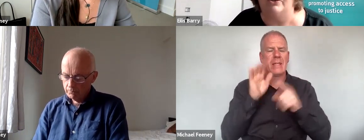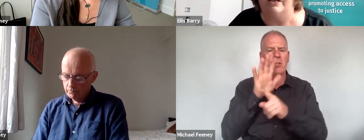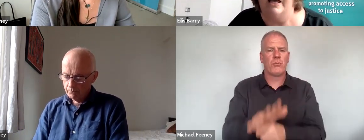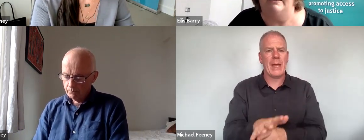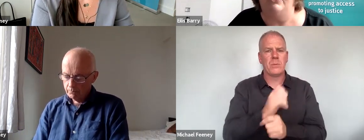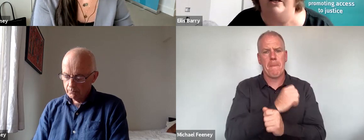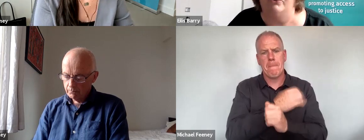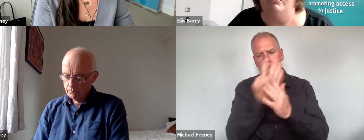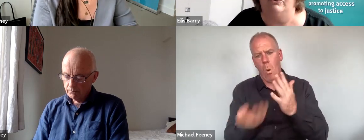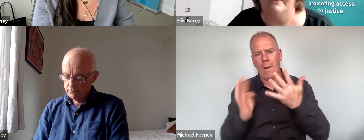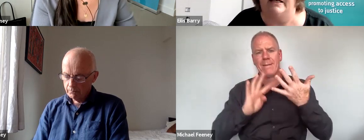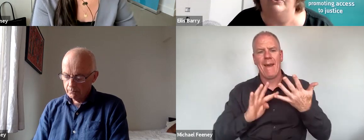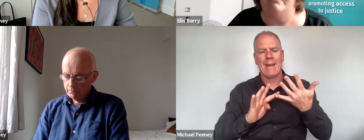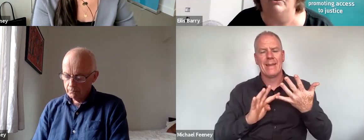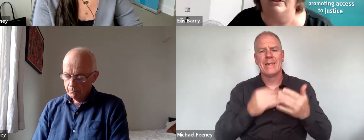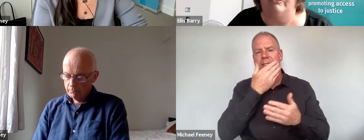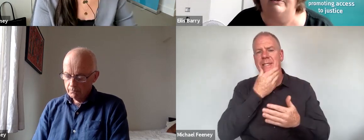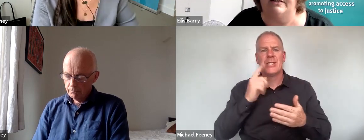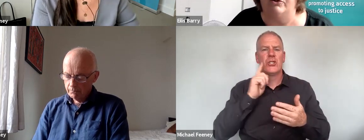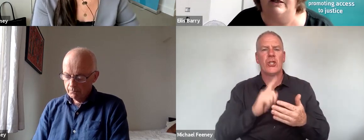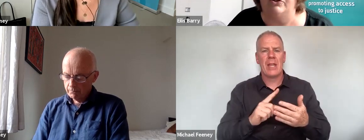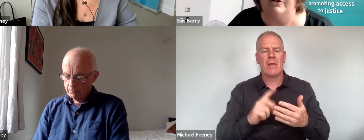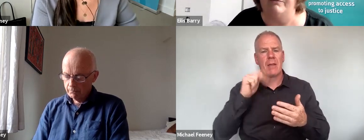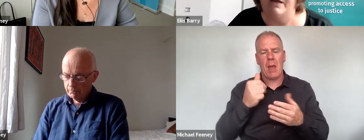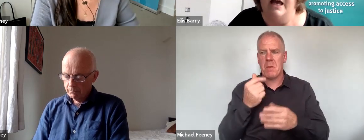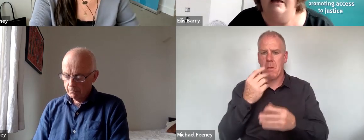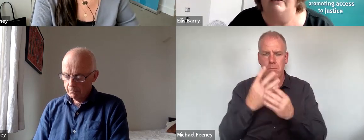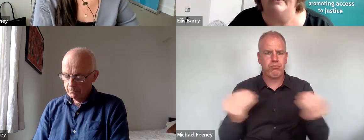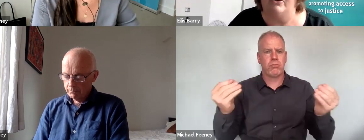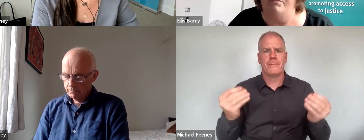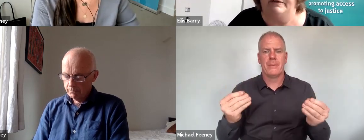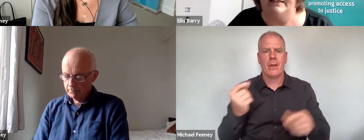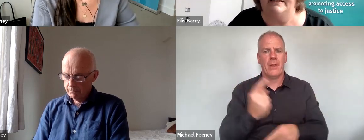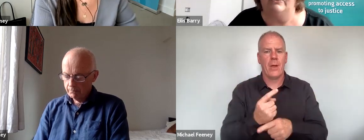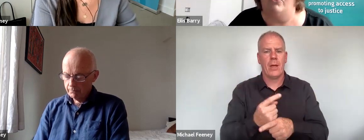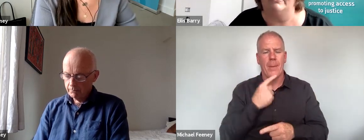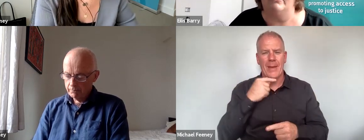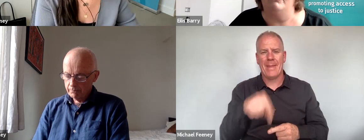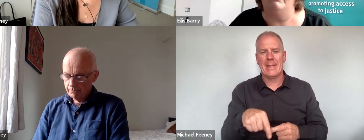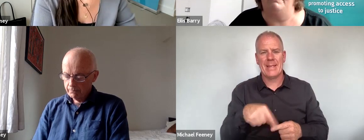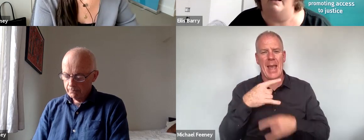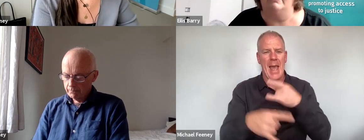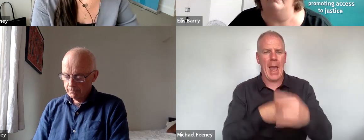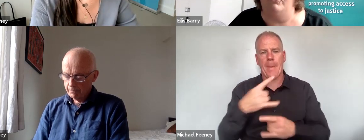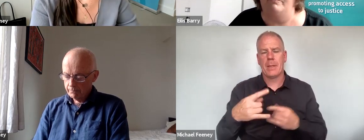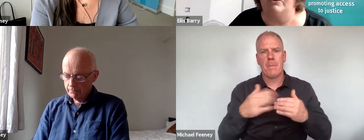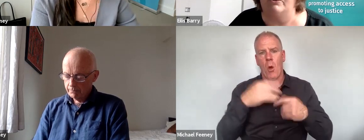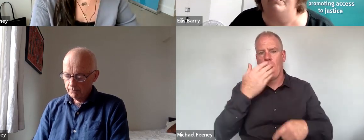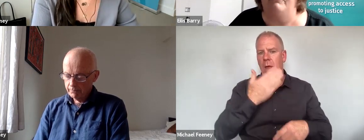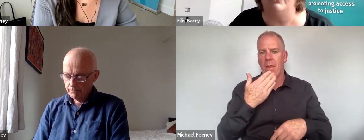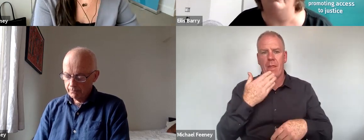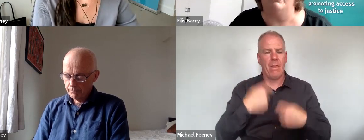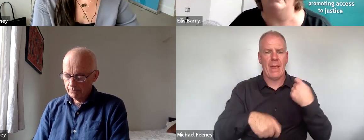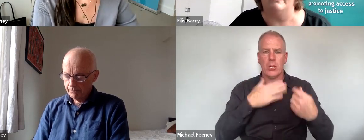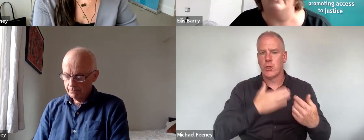discrimination that gender would lose out in a multi-ground situation. Now, the scope at that stage also moved beyond employment